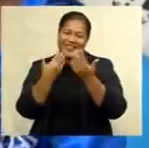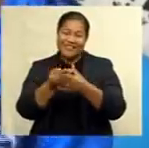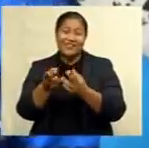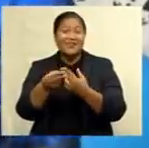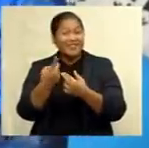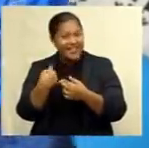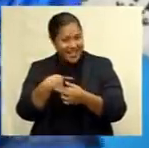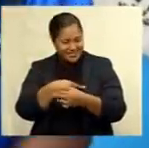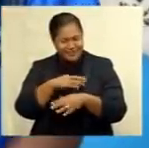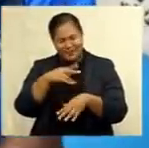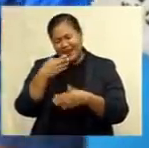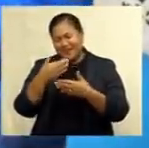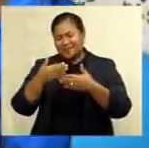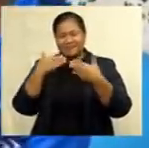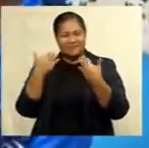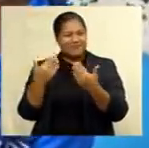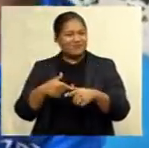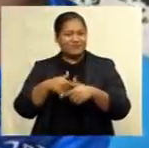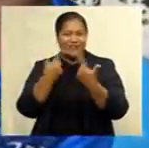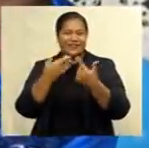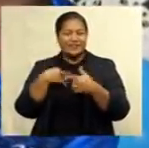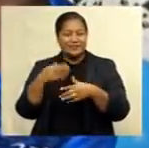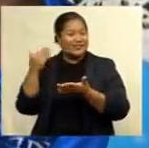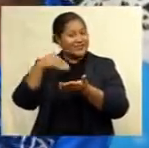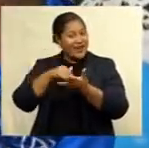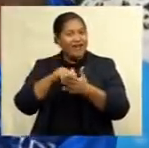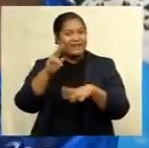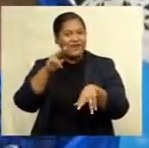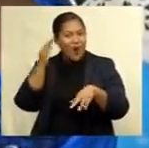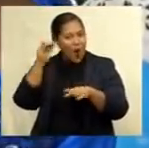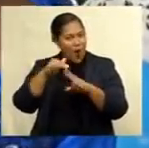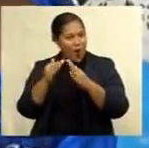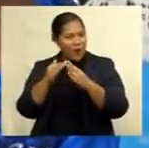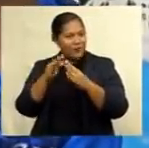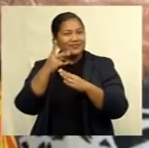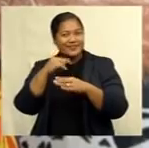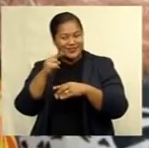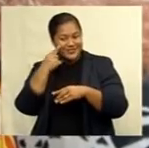to make it home just in time for my mom's 57th birthday.